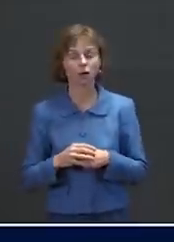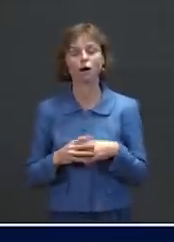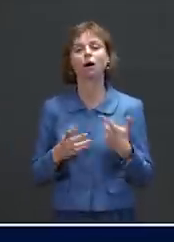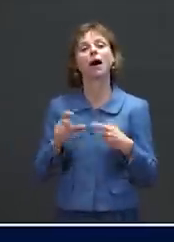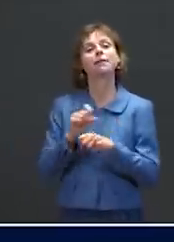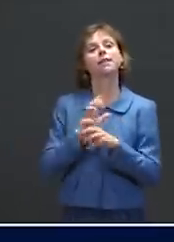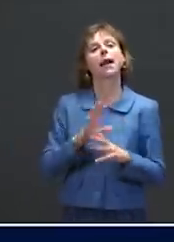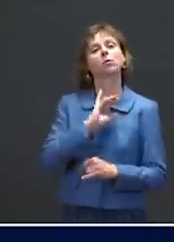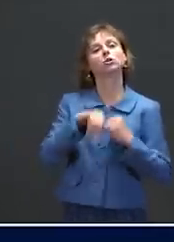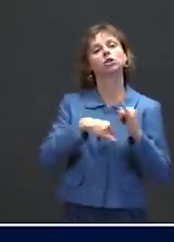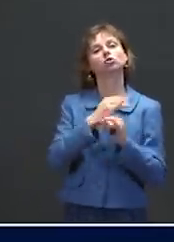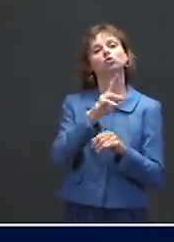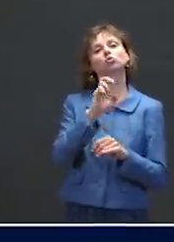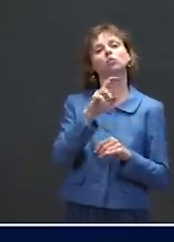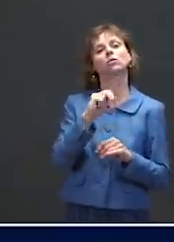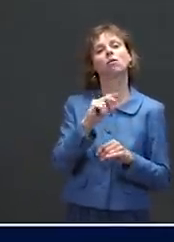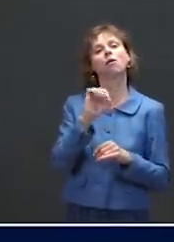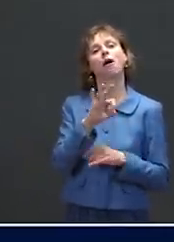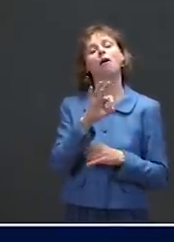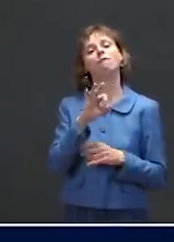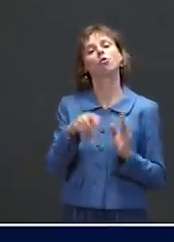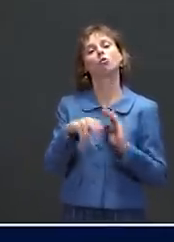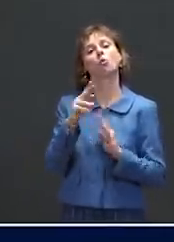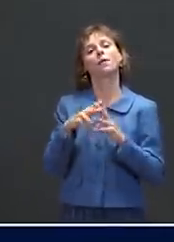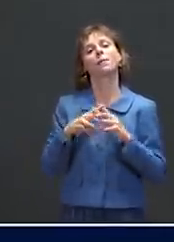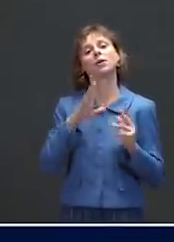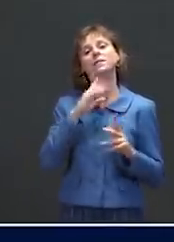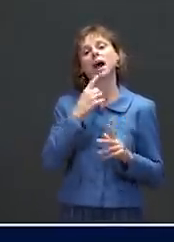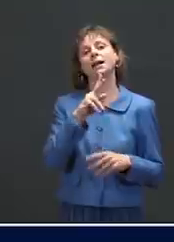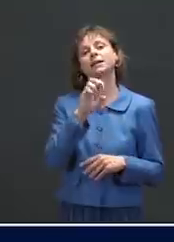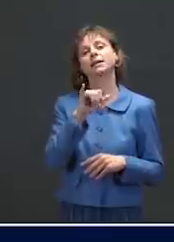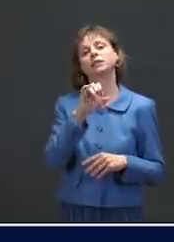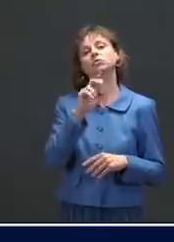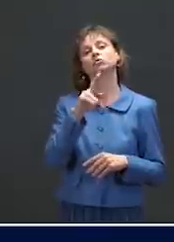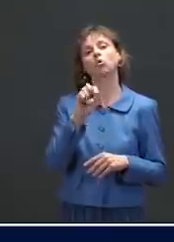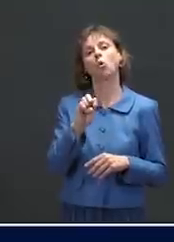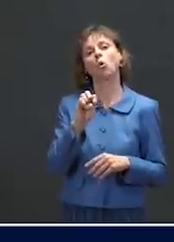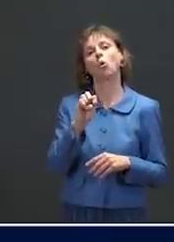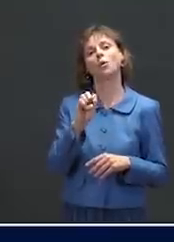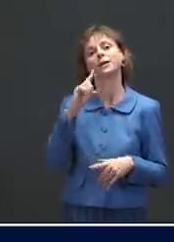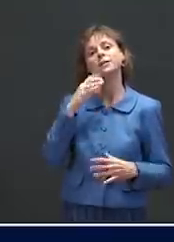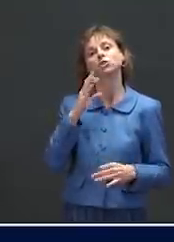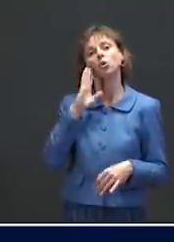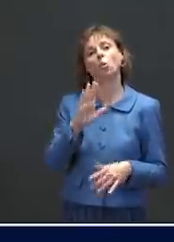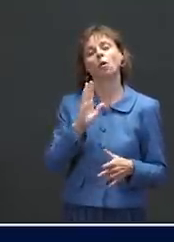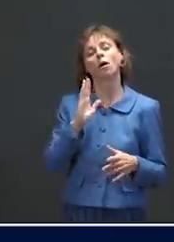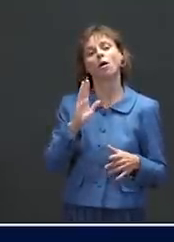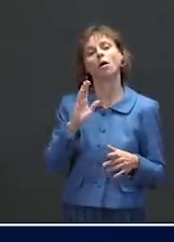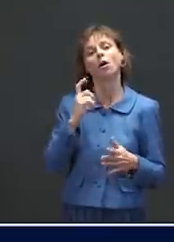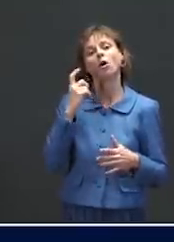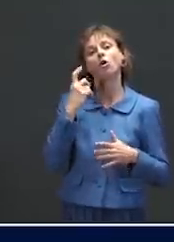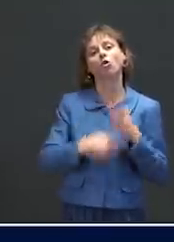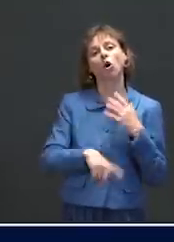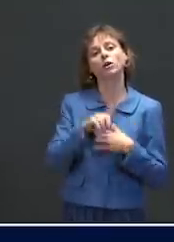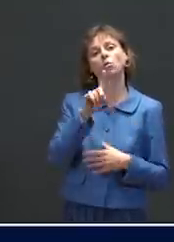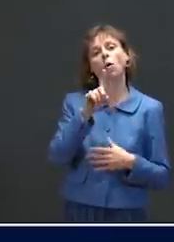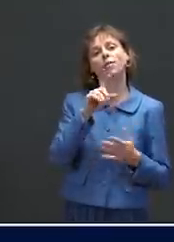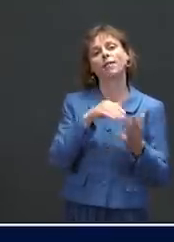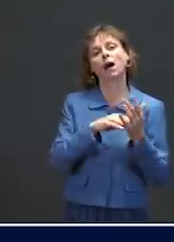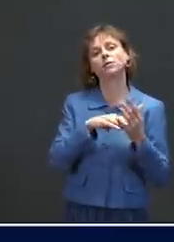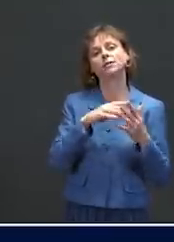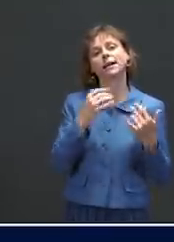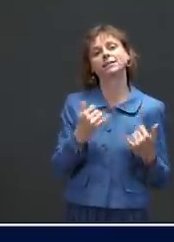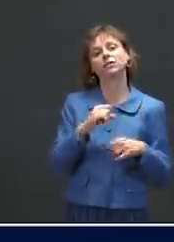Union of North America said the keystone decision will cost 1,000 existing union jobs and 10,000 projected construction jobs.